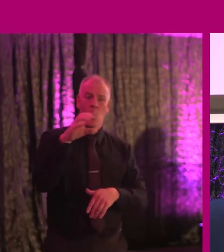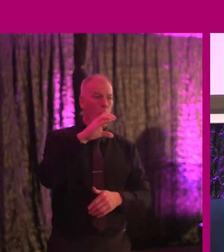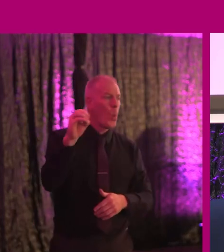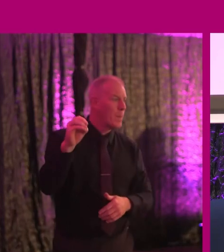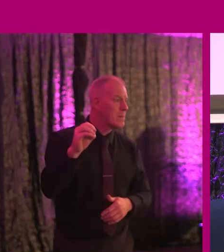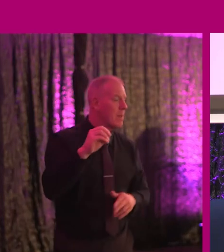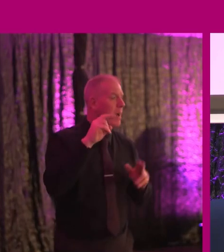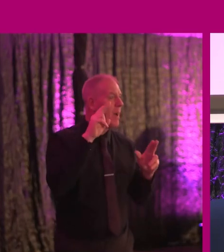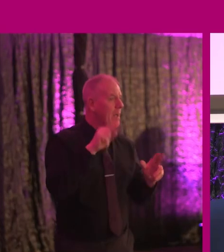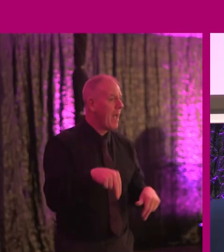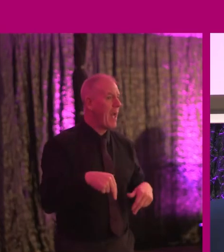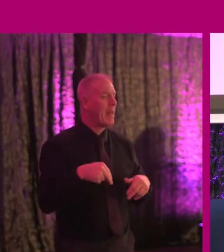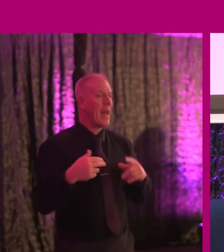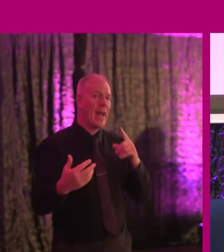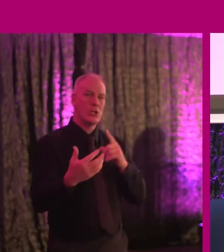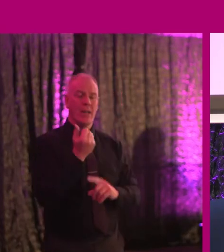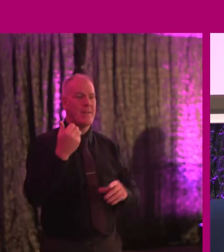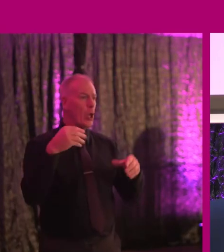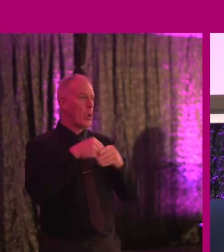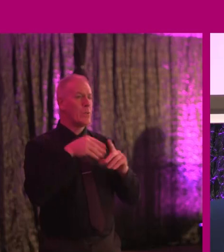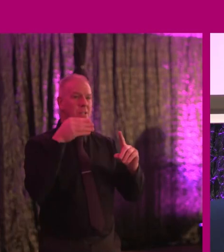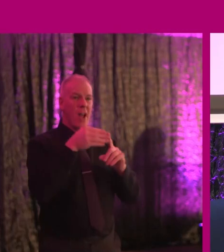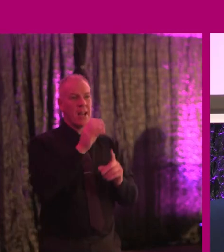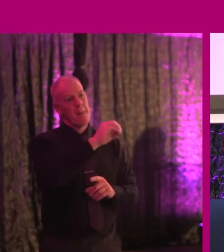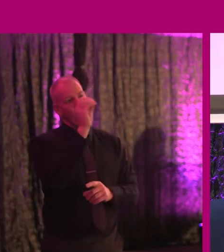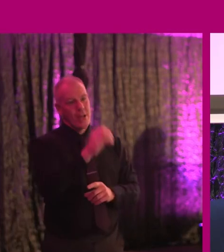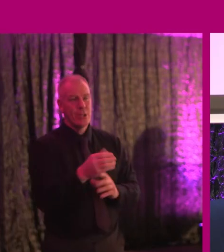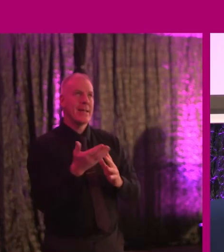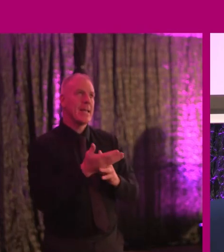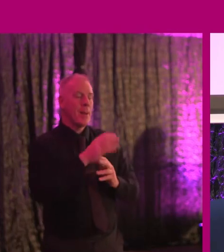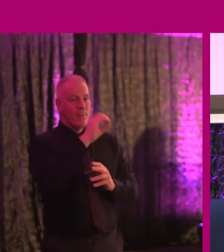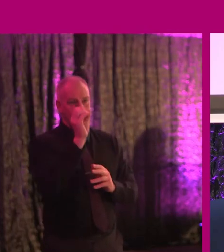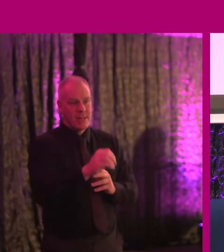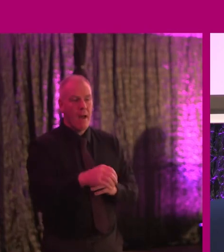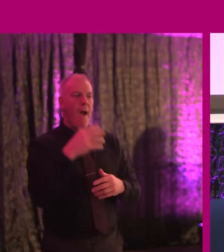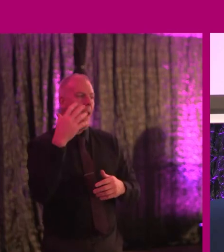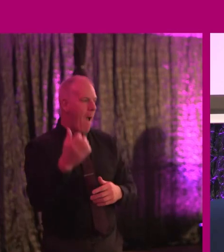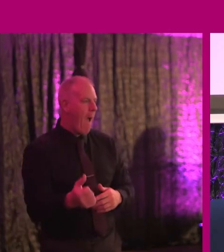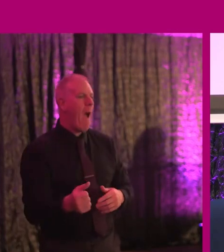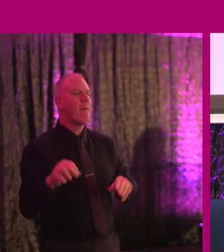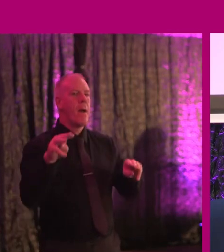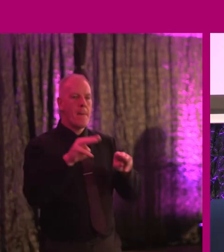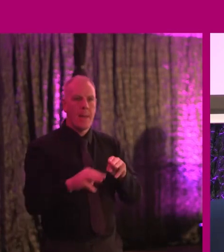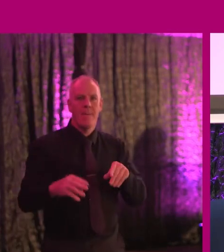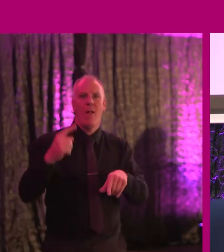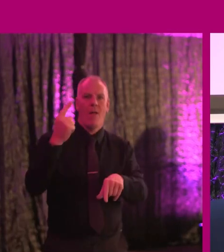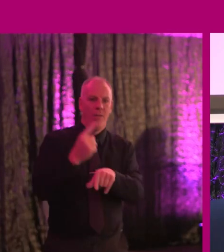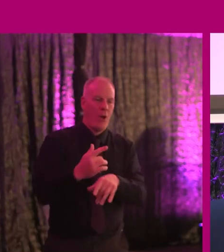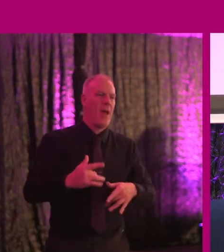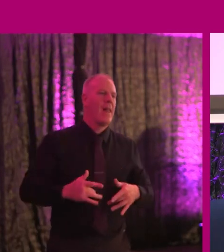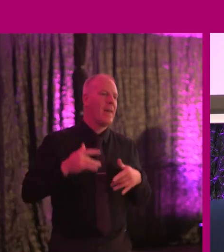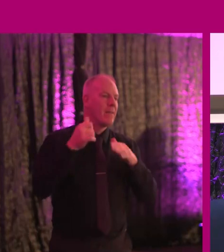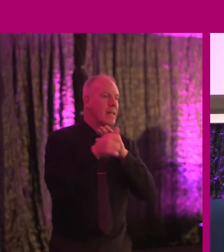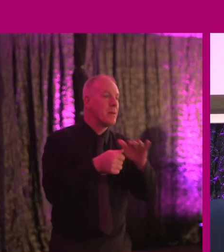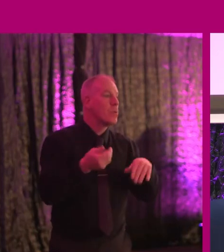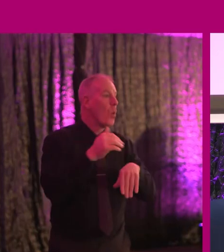going to be able to reach the inclusion targets or the accessibility targets is having the brains and the intelligence and the lived experience